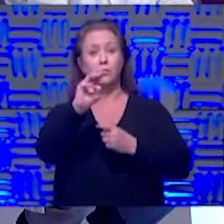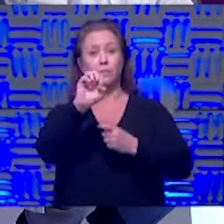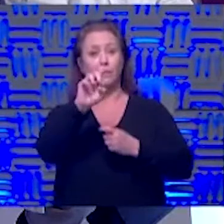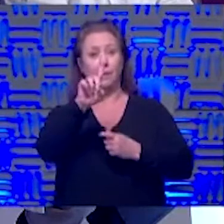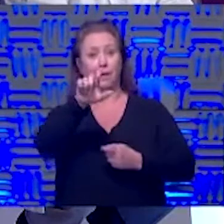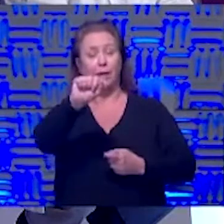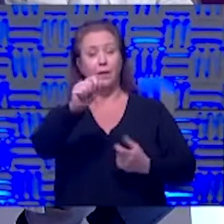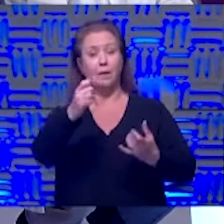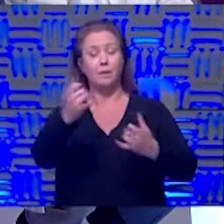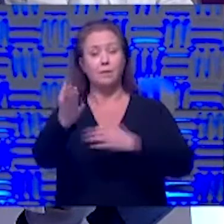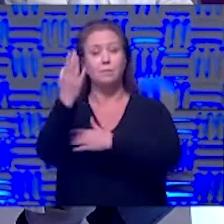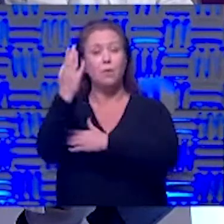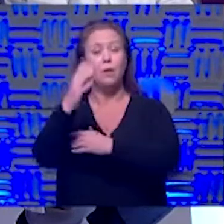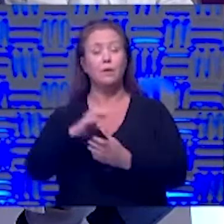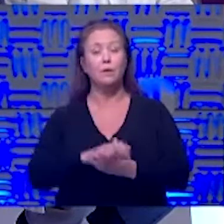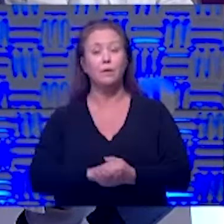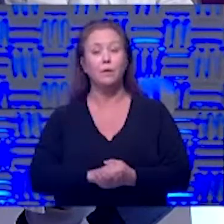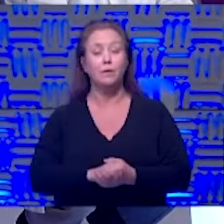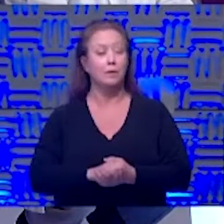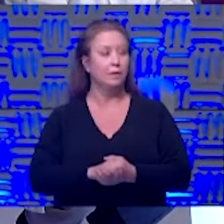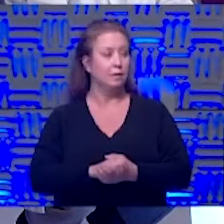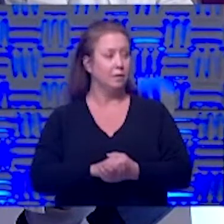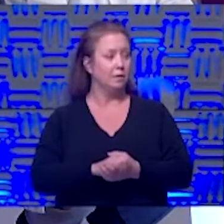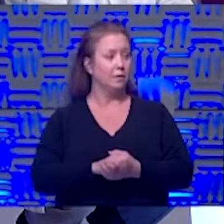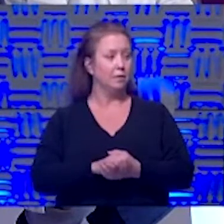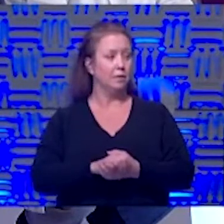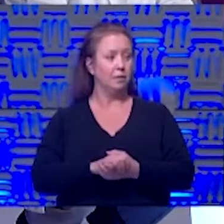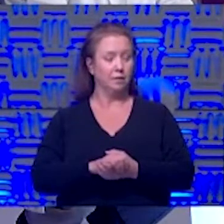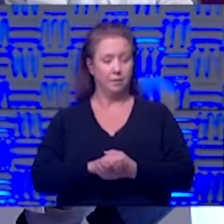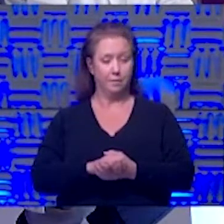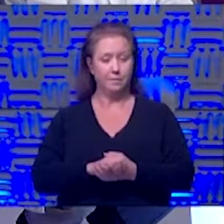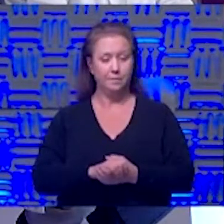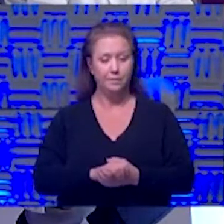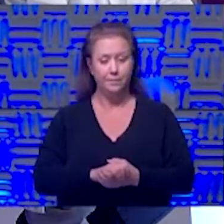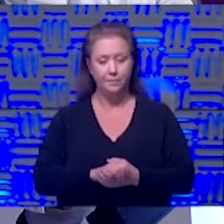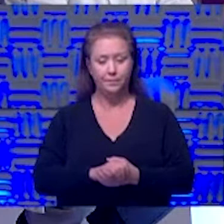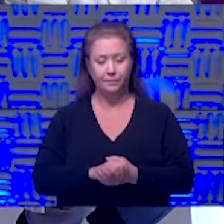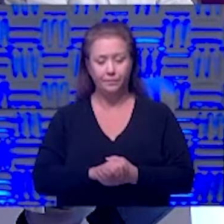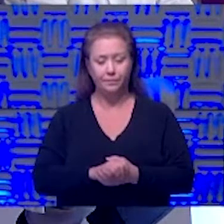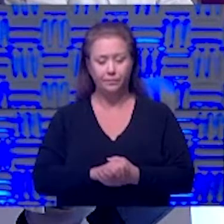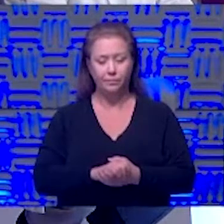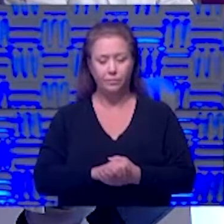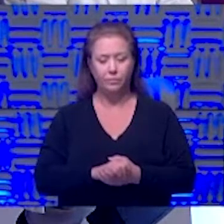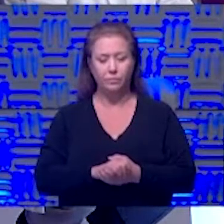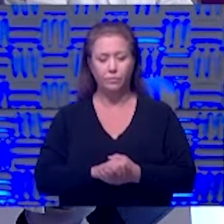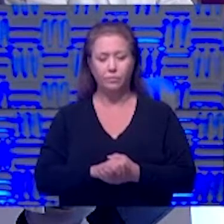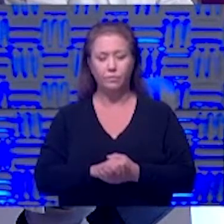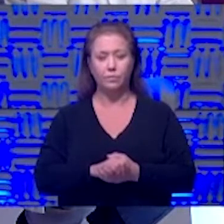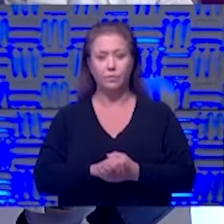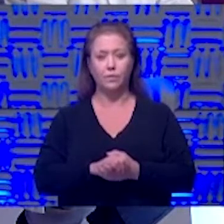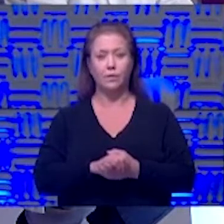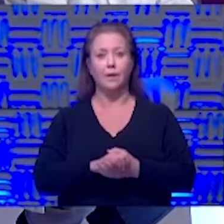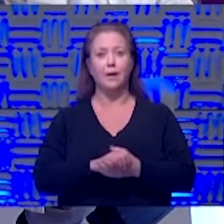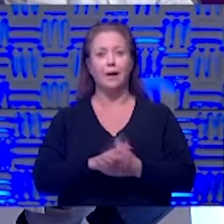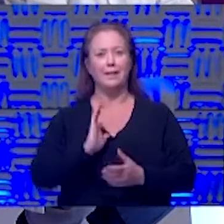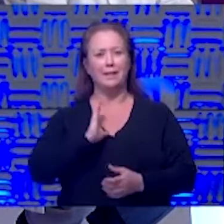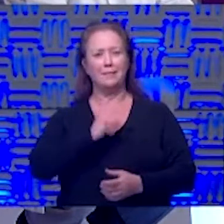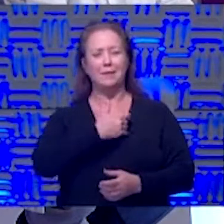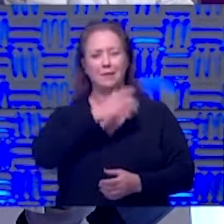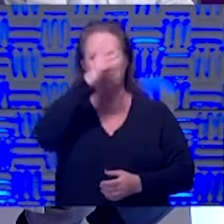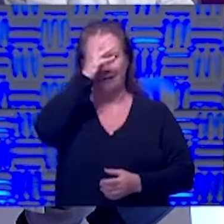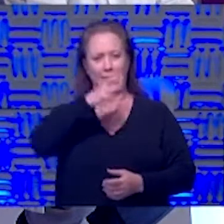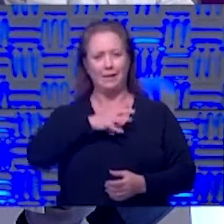that was our own guy saying uh i think